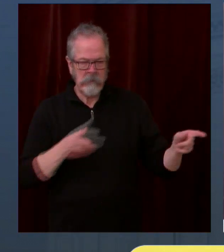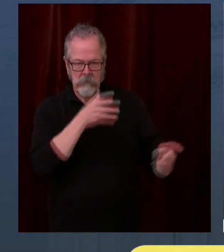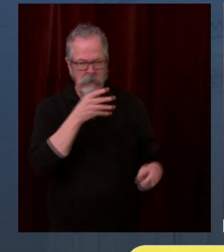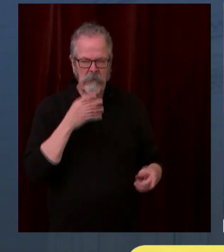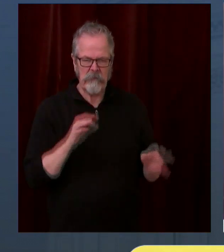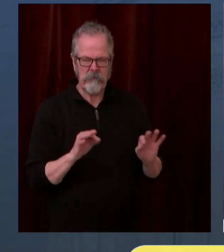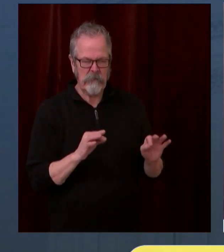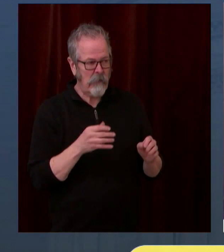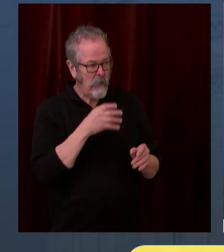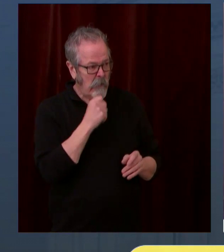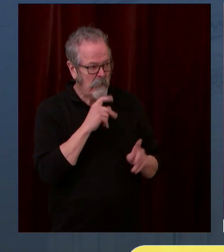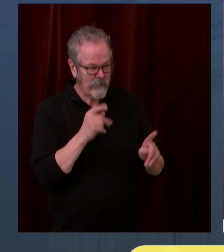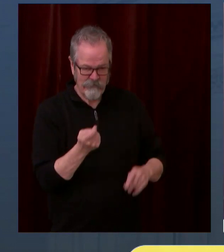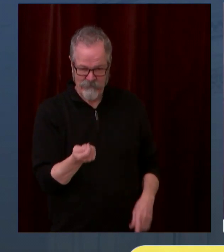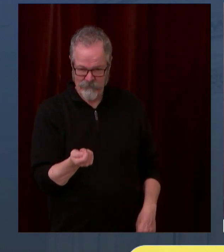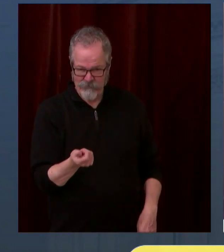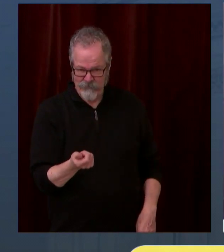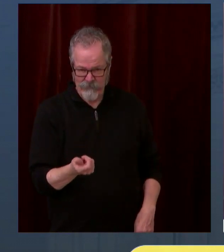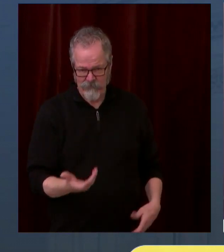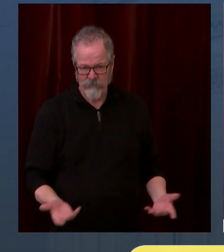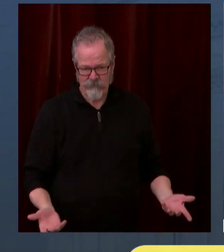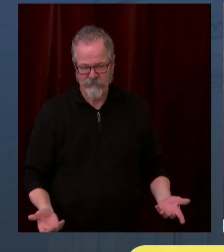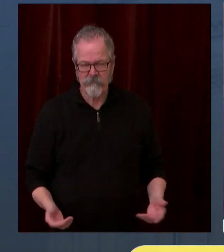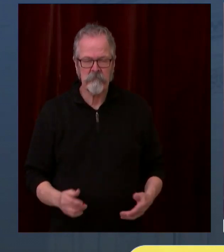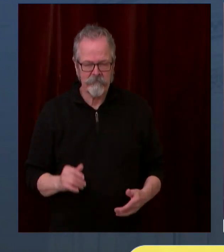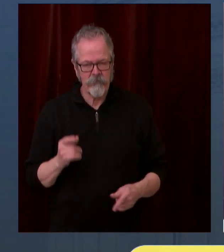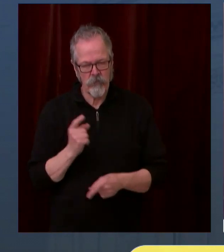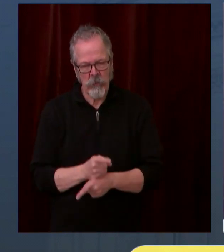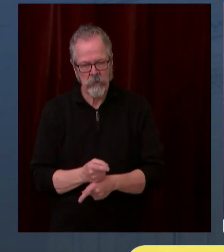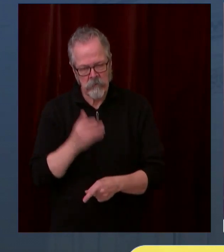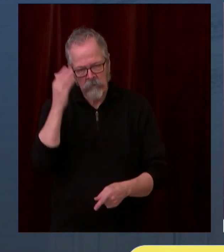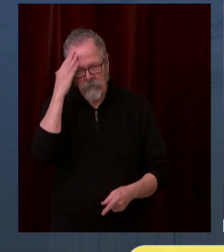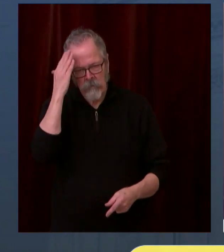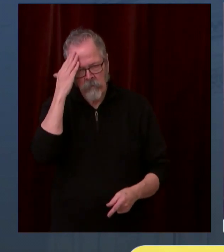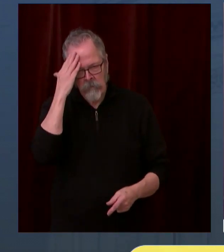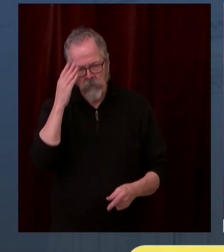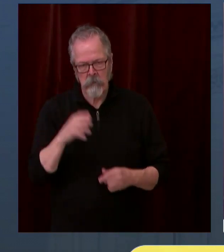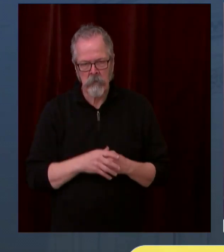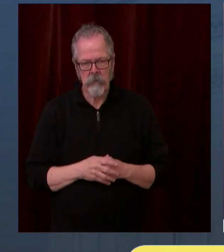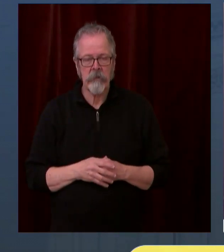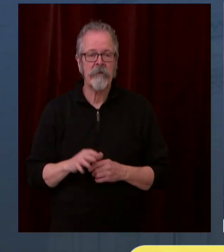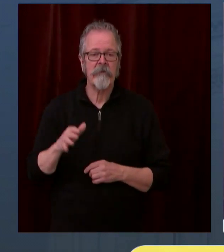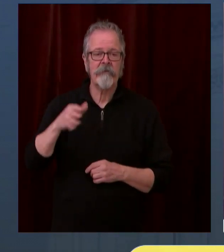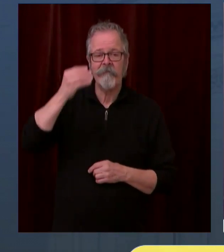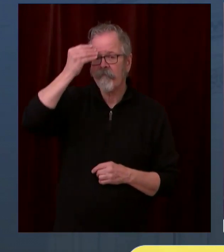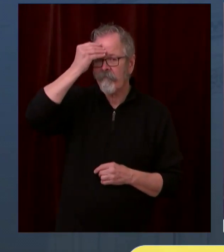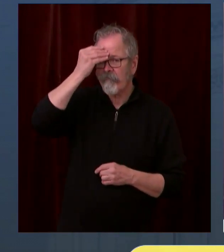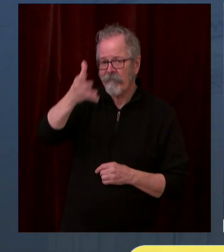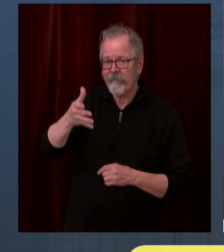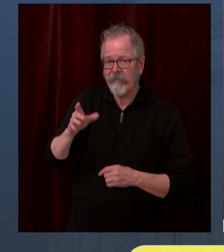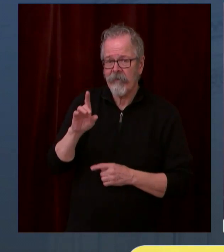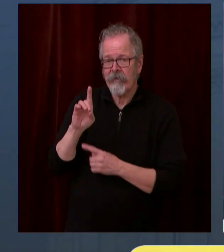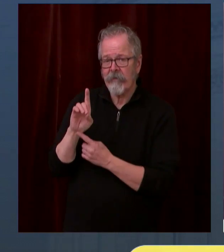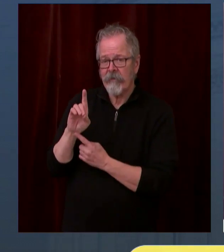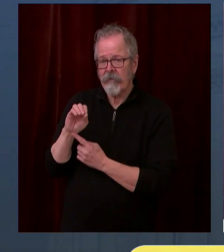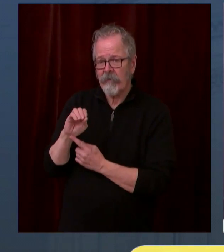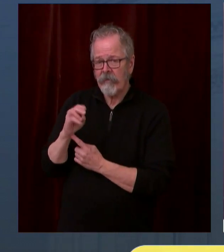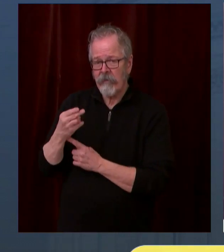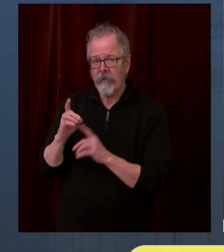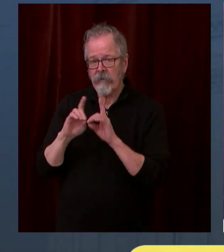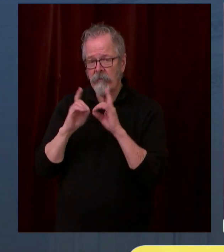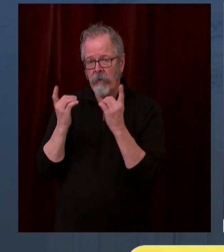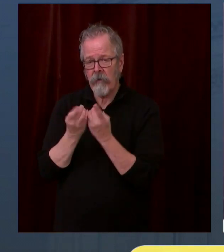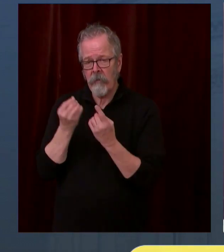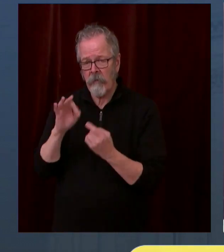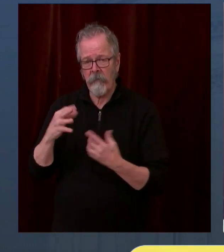a tremendous amount of traffic on our DOH Department of Health website as well as on Phase Finder.